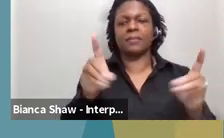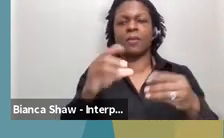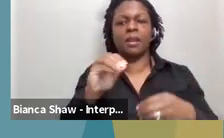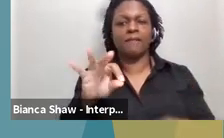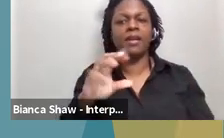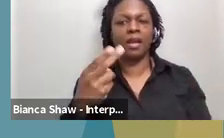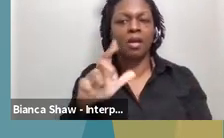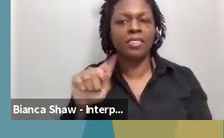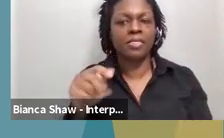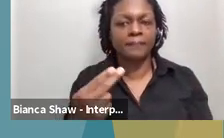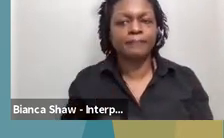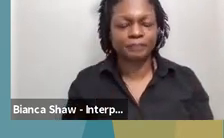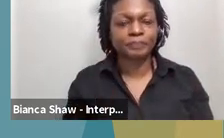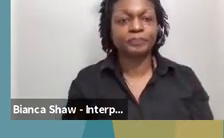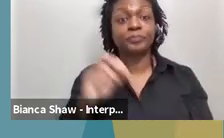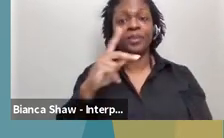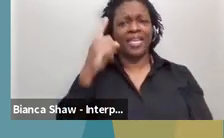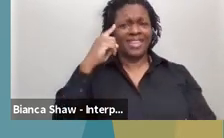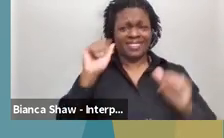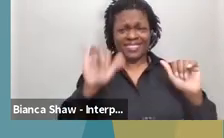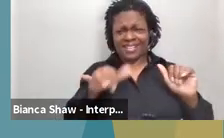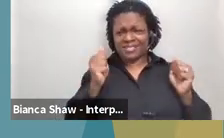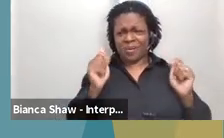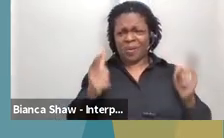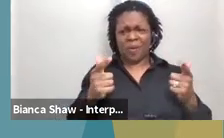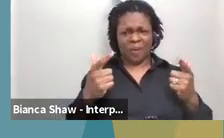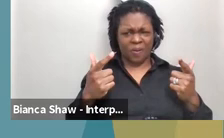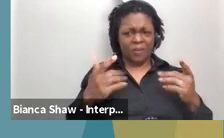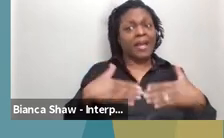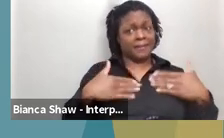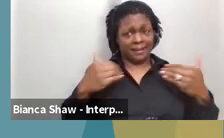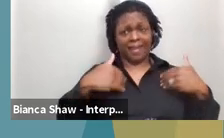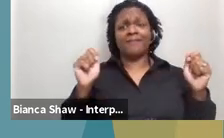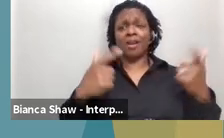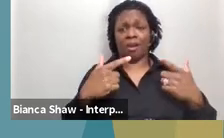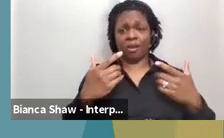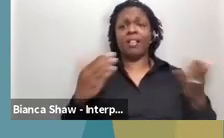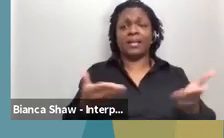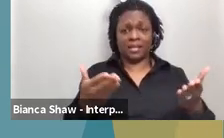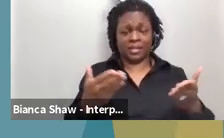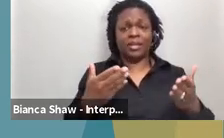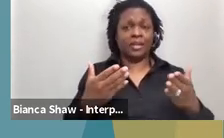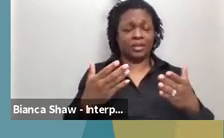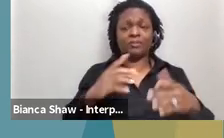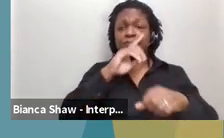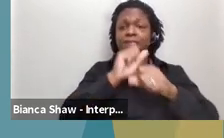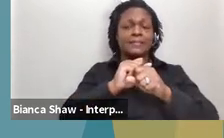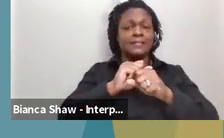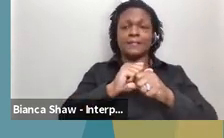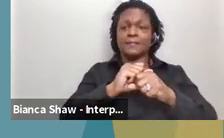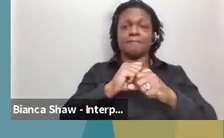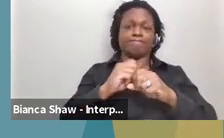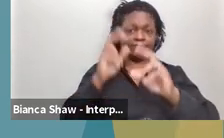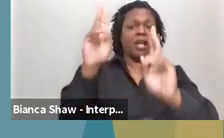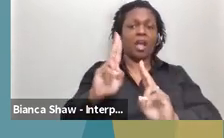And I think that is everyone, and we're so glad to have this esteemed group with us, and we'll go ahead. I'll turn